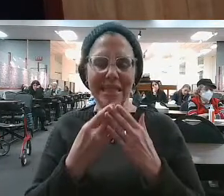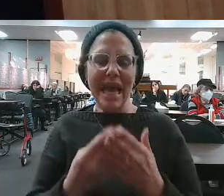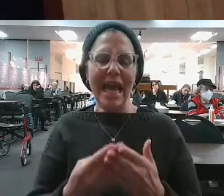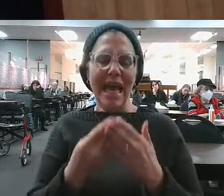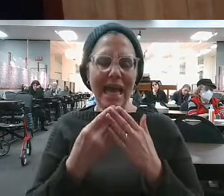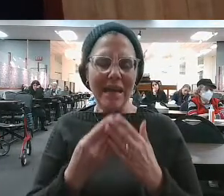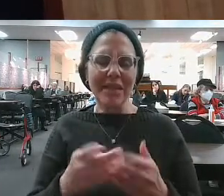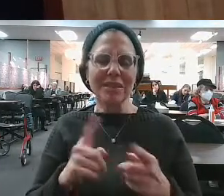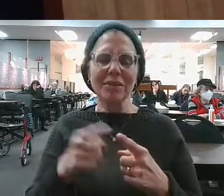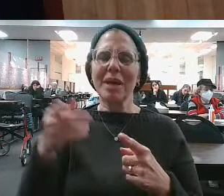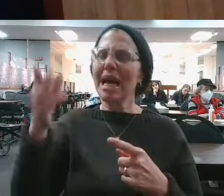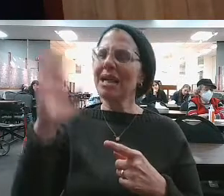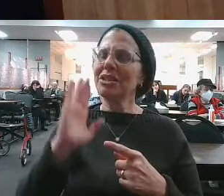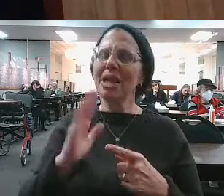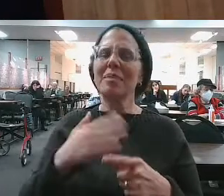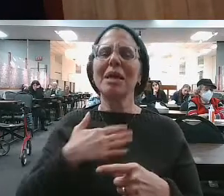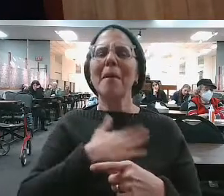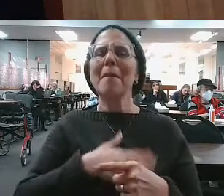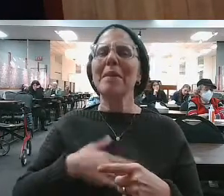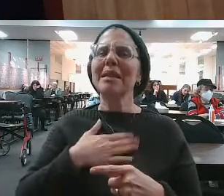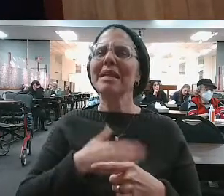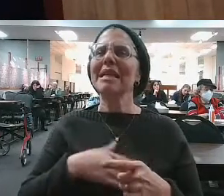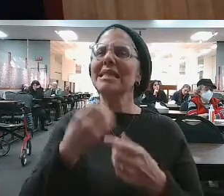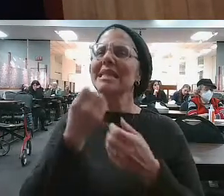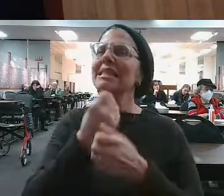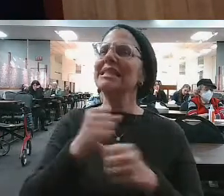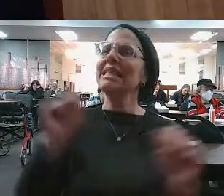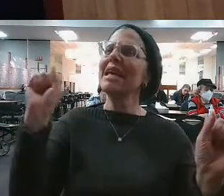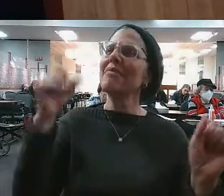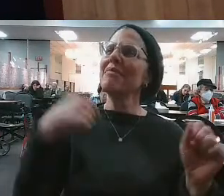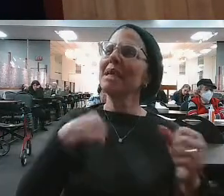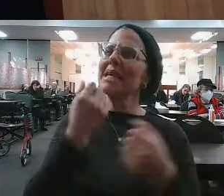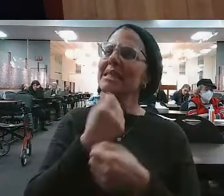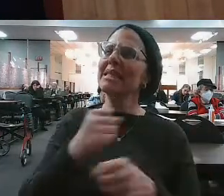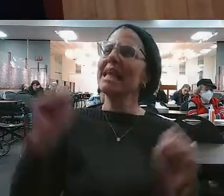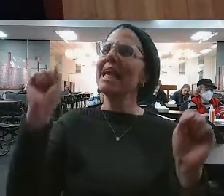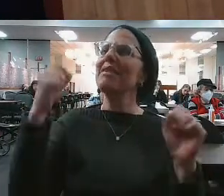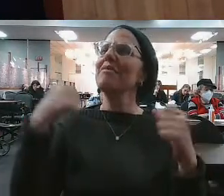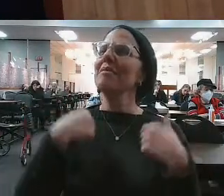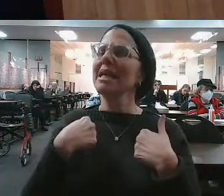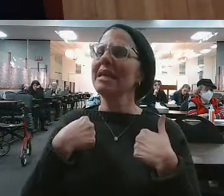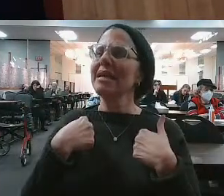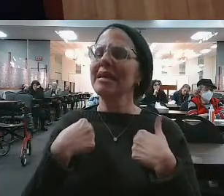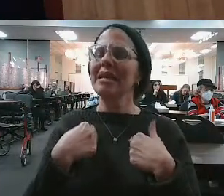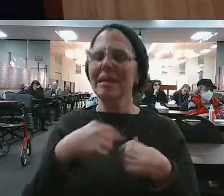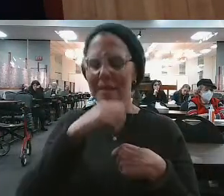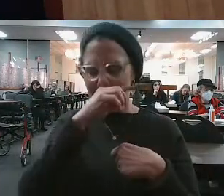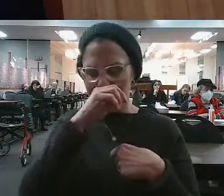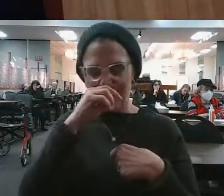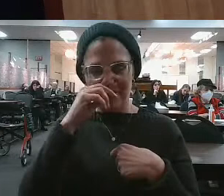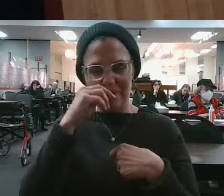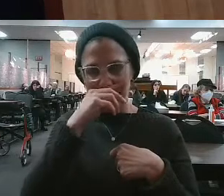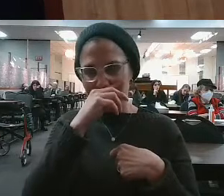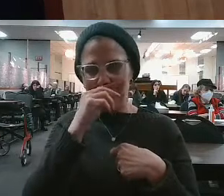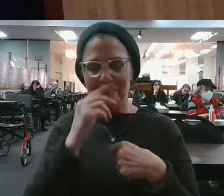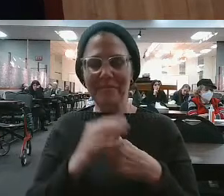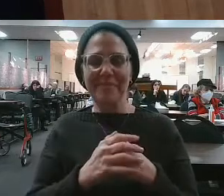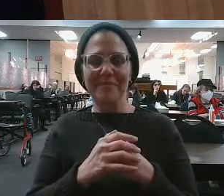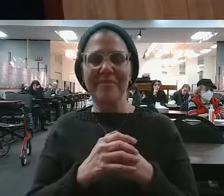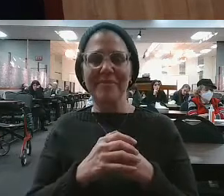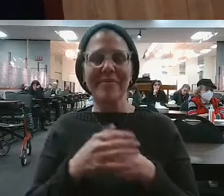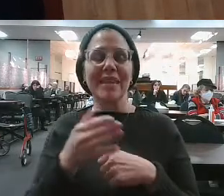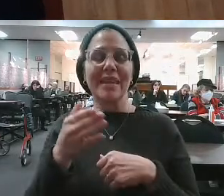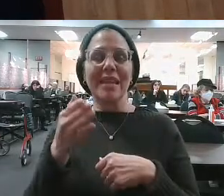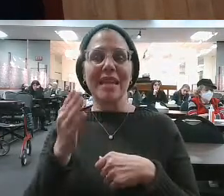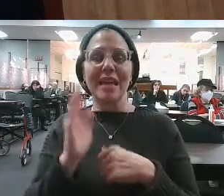Hashem, please save me. Save me. Amol HaKadosh Baruch Hu. David, Ma'at HaMivakesh? So Hashem, listen